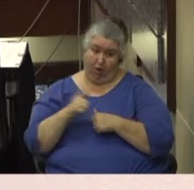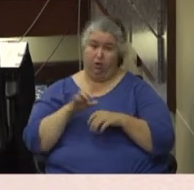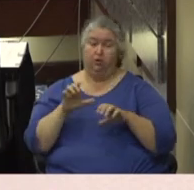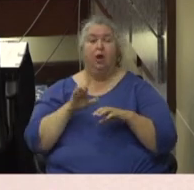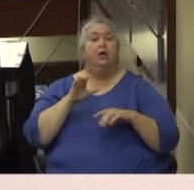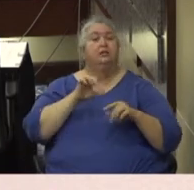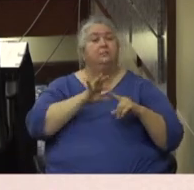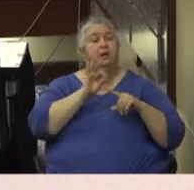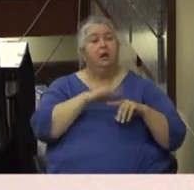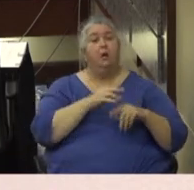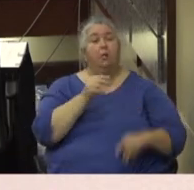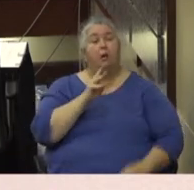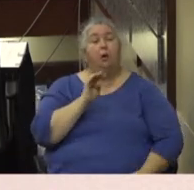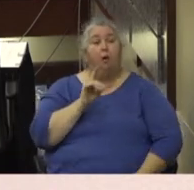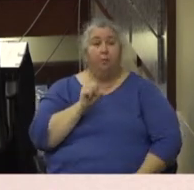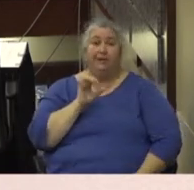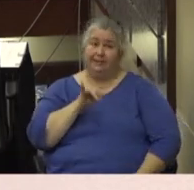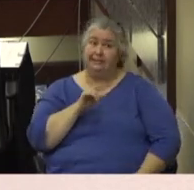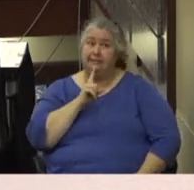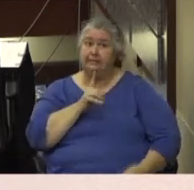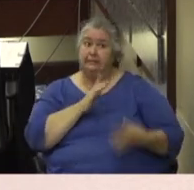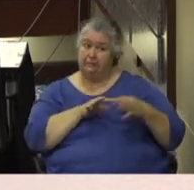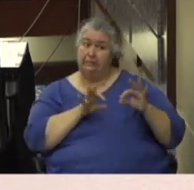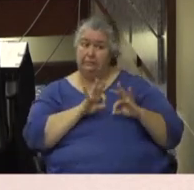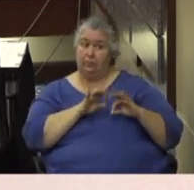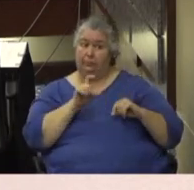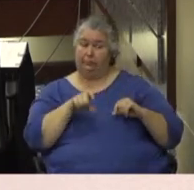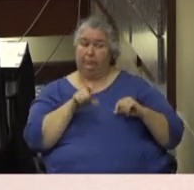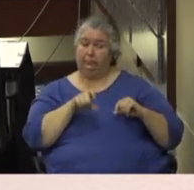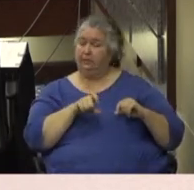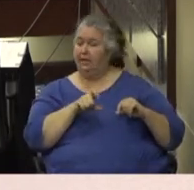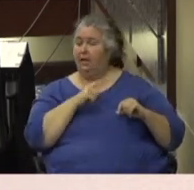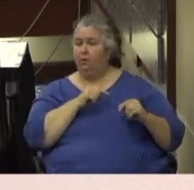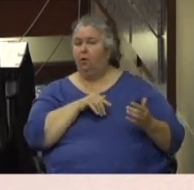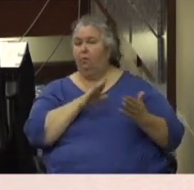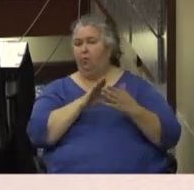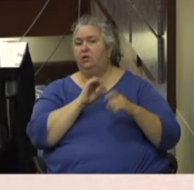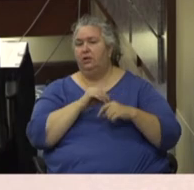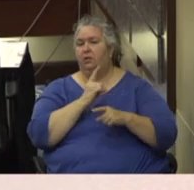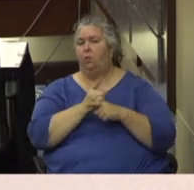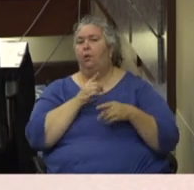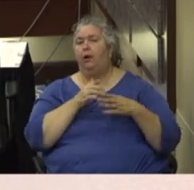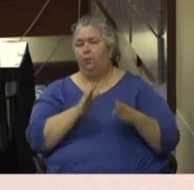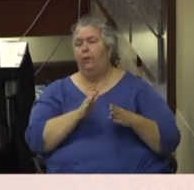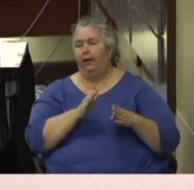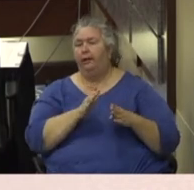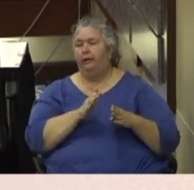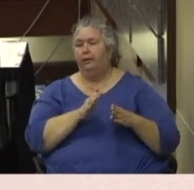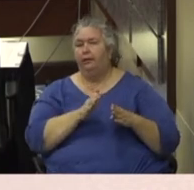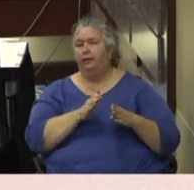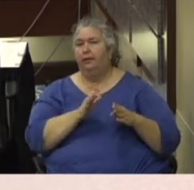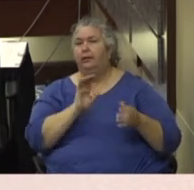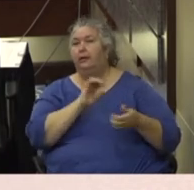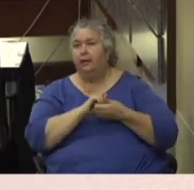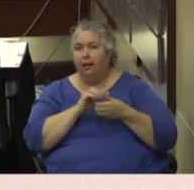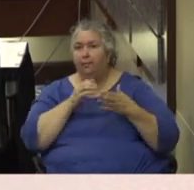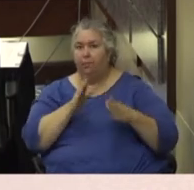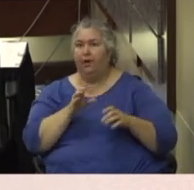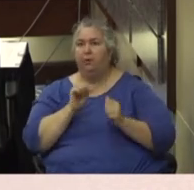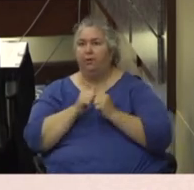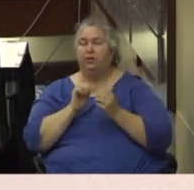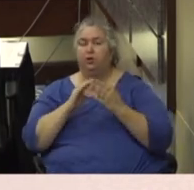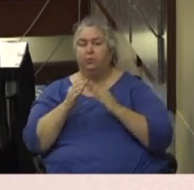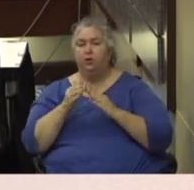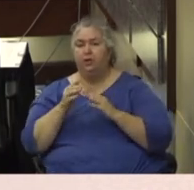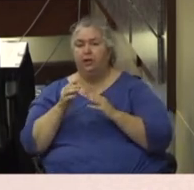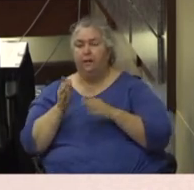Uh, this is a critical need for our community, and, and, and we're approaching it in the right way, in a collaborative way with community partners. And, uh,